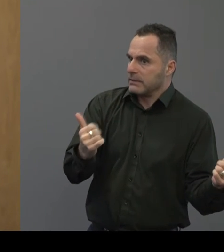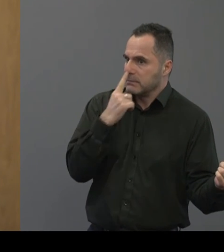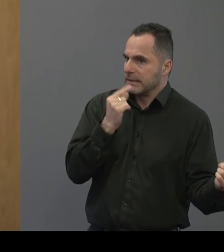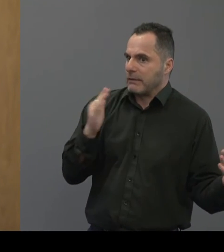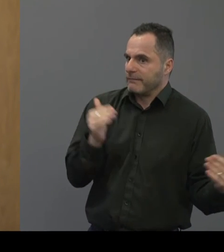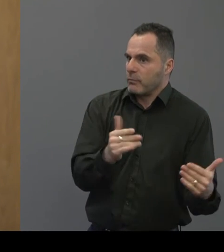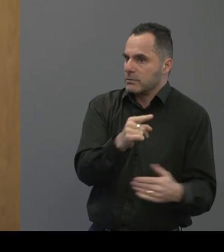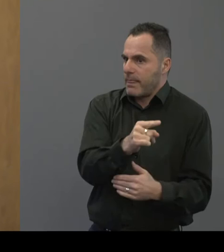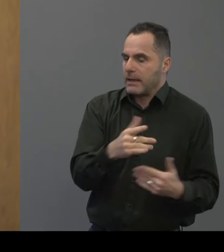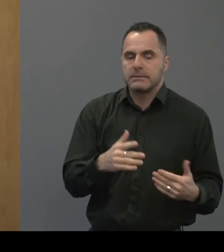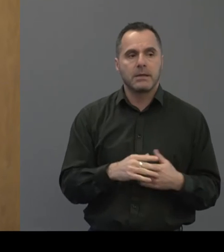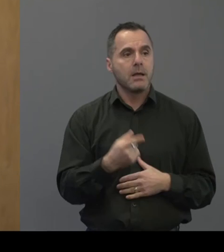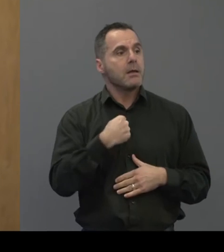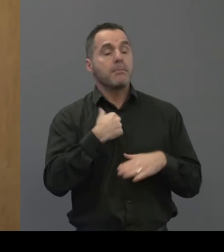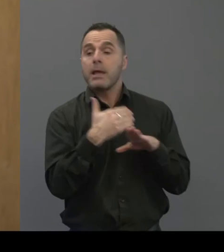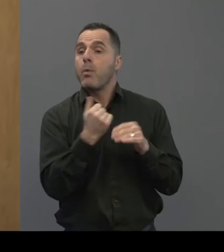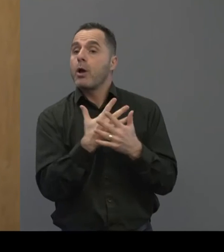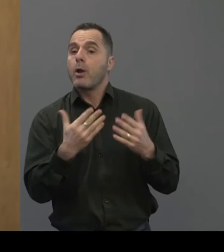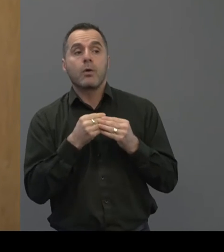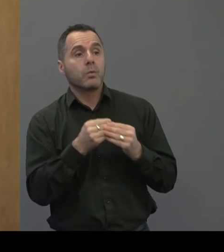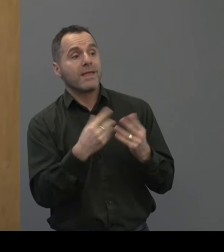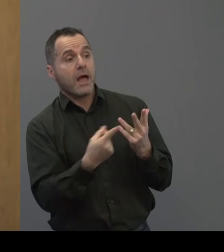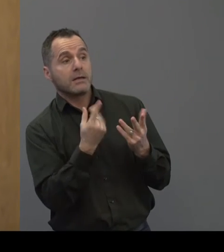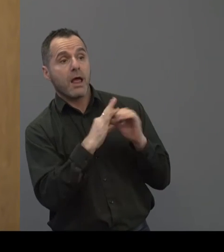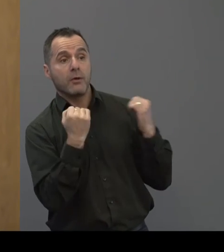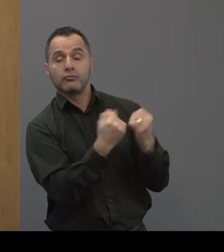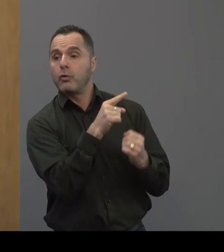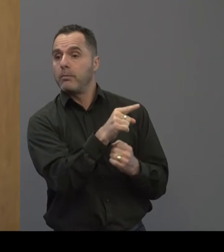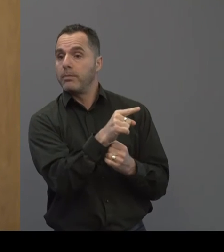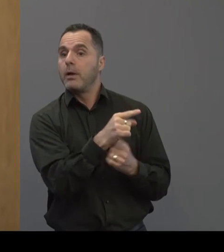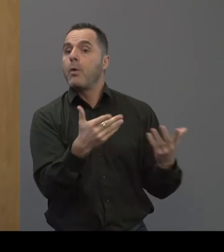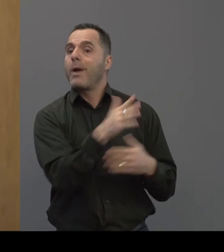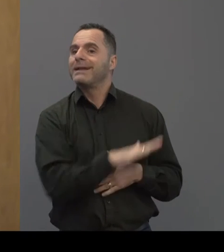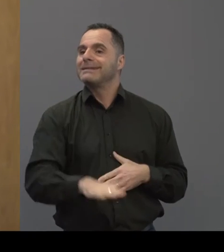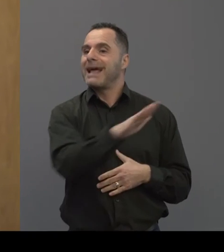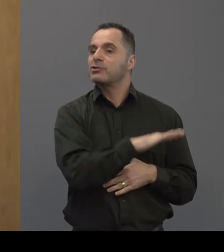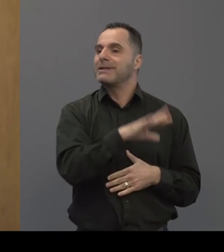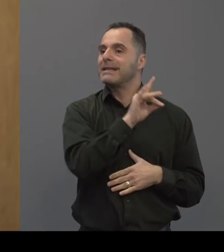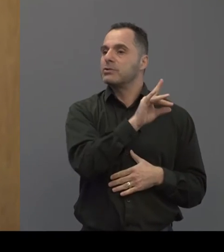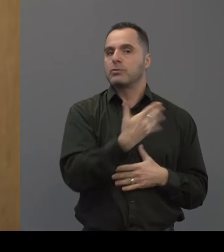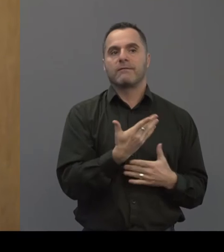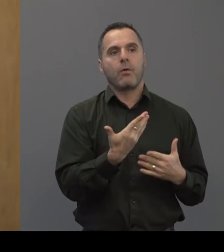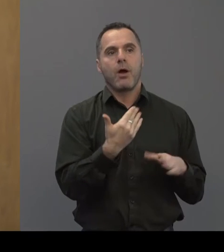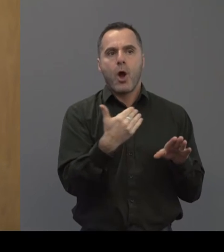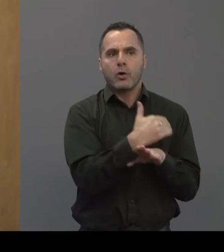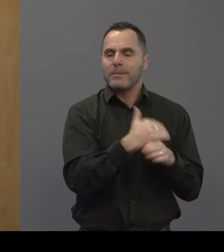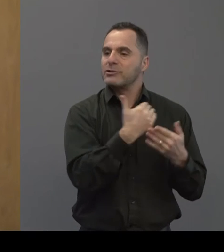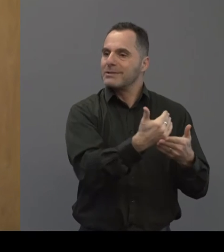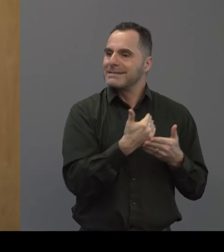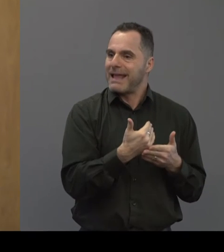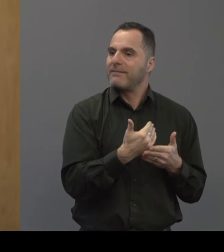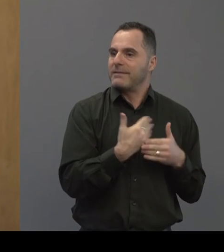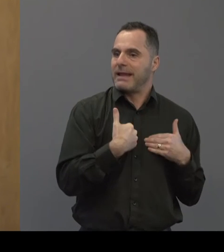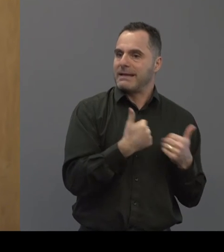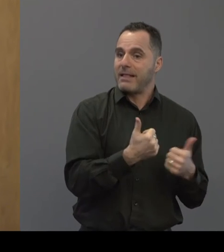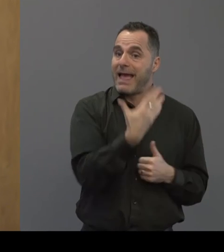I work a lot with another group through our National Institute for Occupational Safety and Health, and they have an award program called